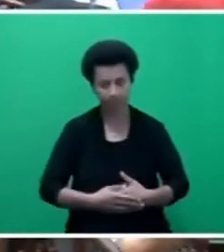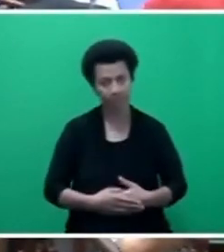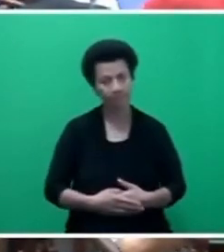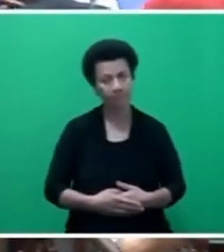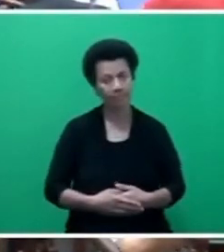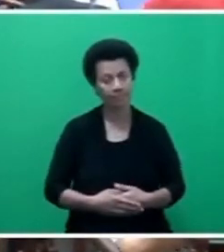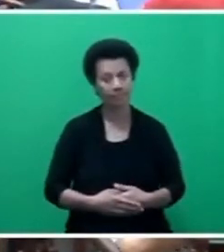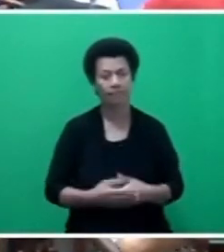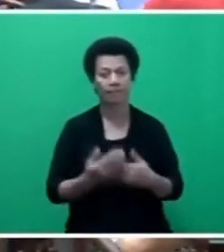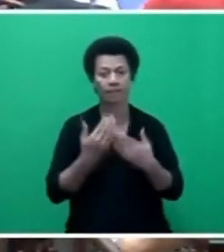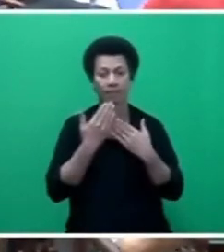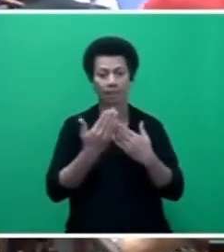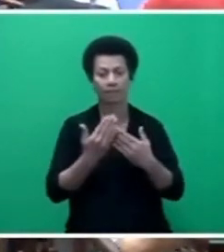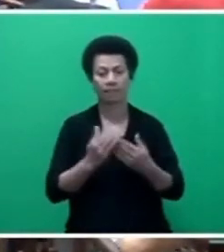Thank you. Honourable members.